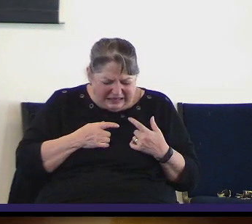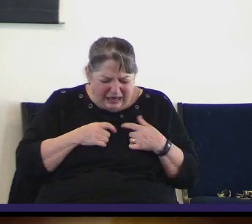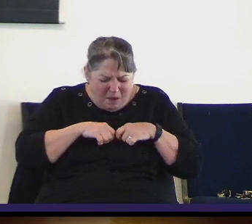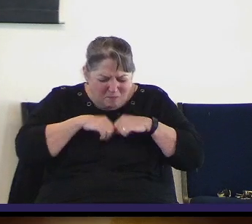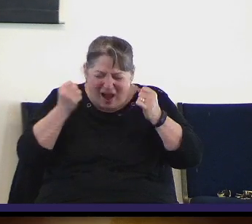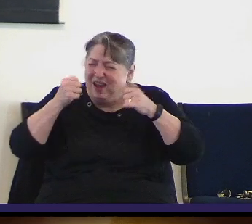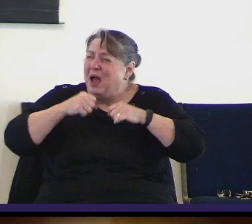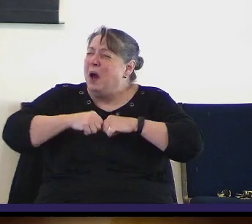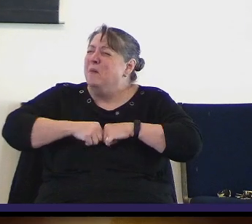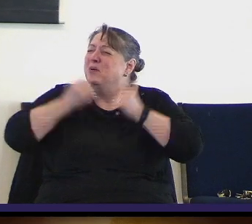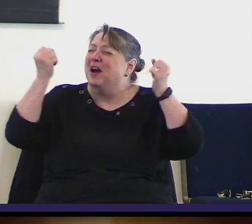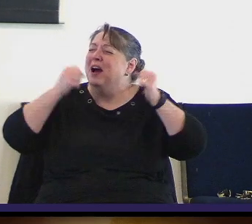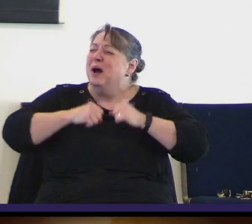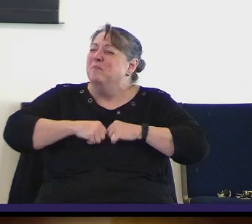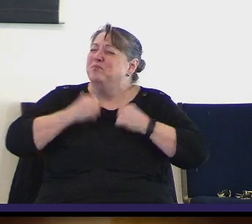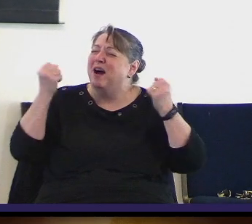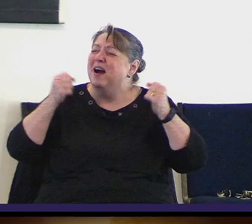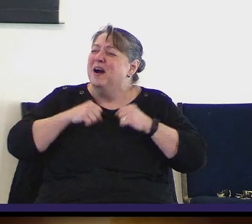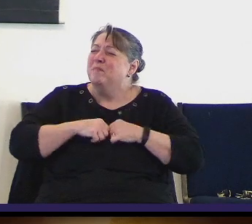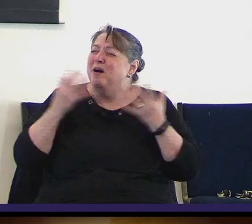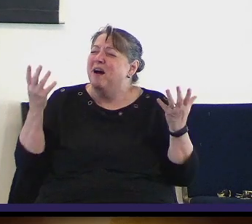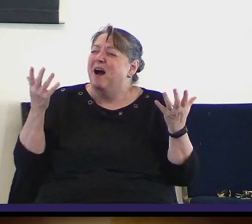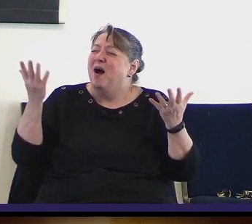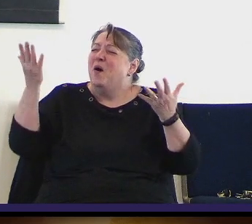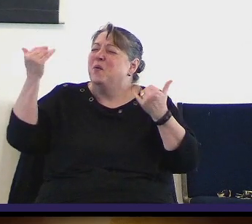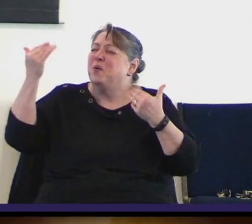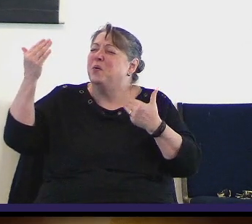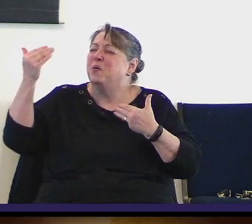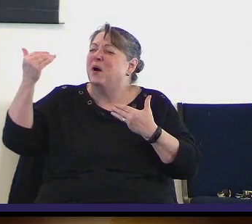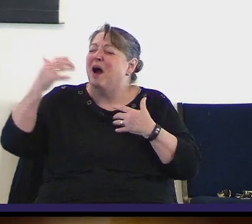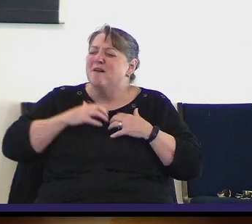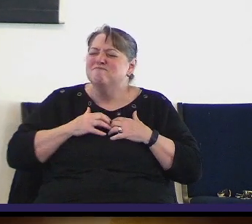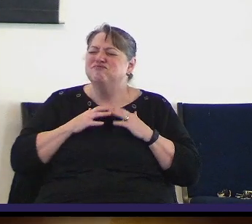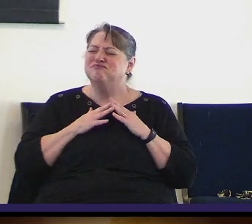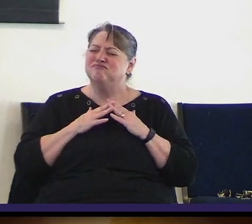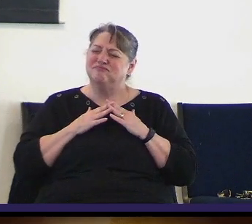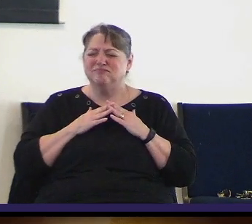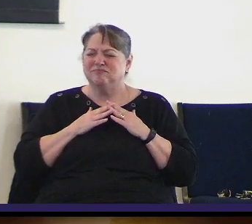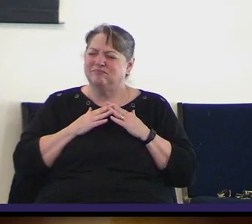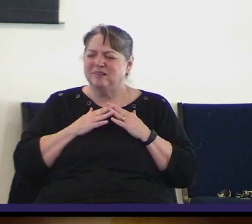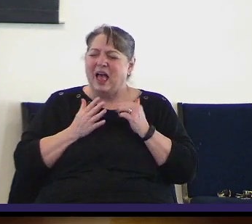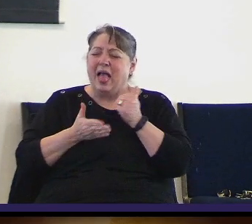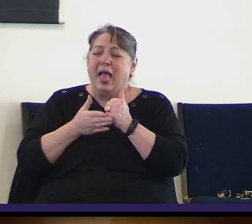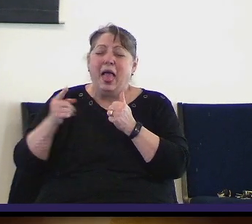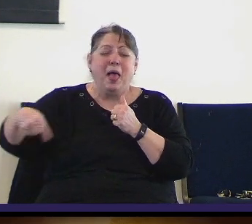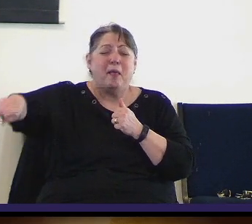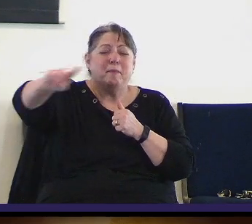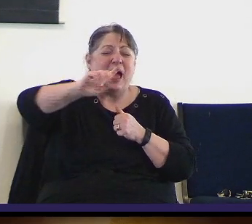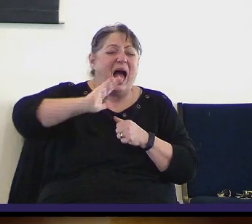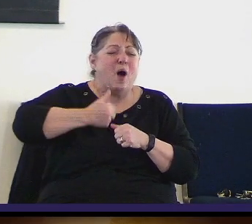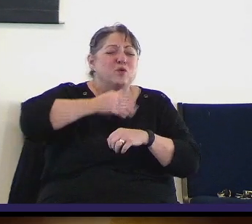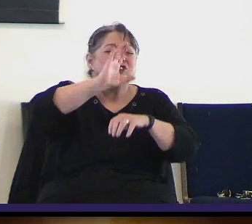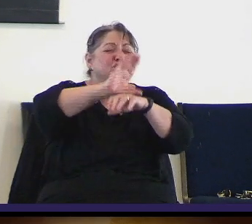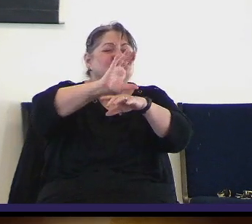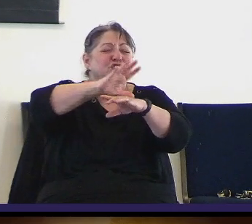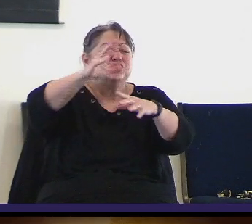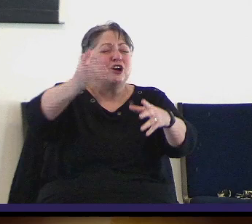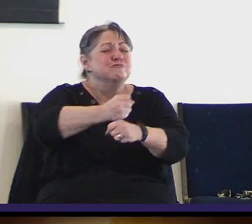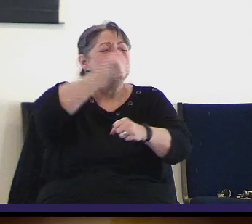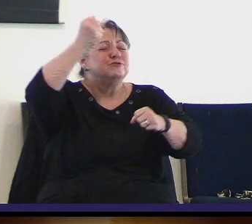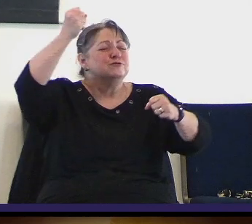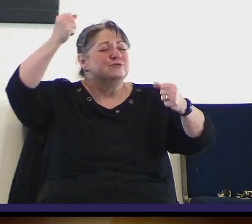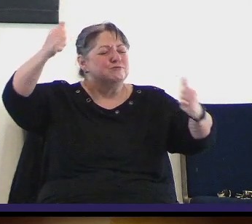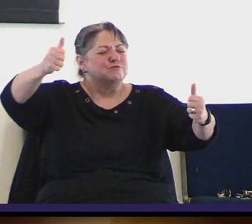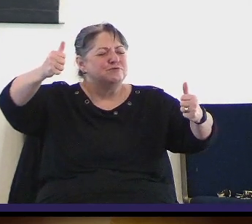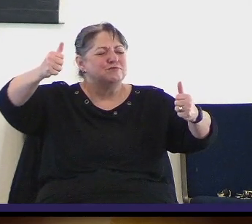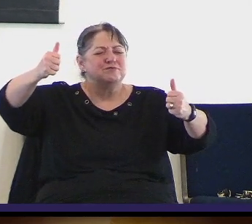every hindrance in our lives in the name of Jesus raise up a church and a triumphant church that is busy and ready